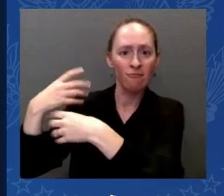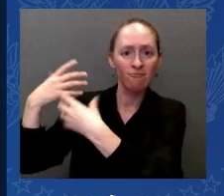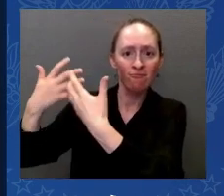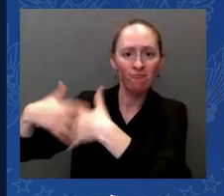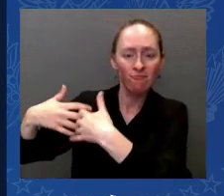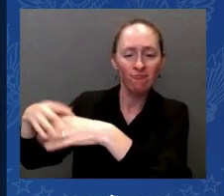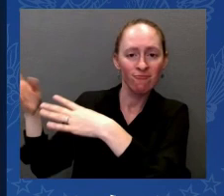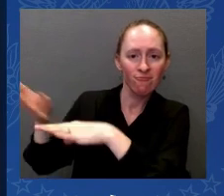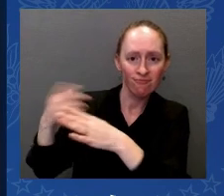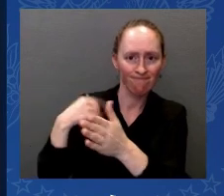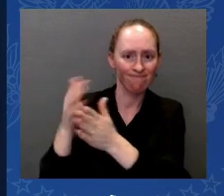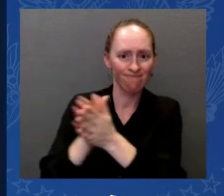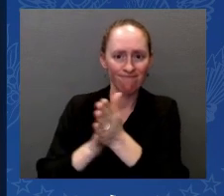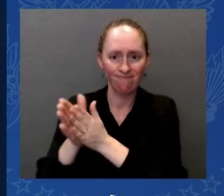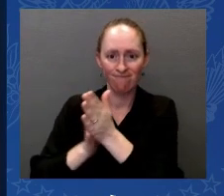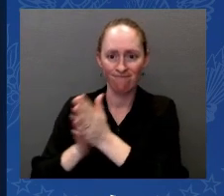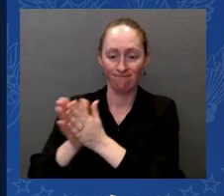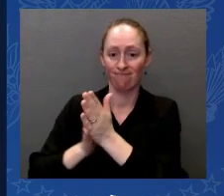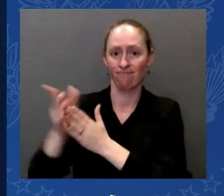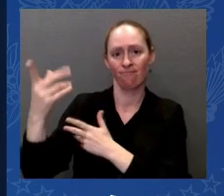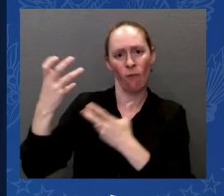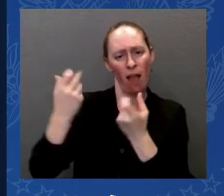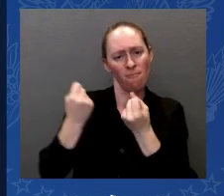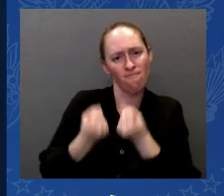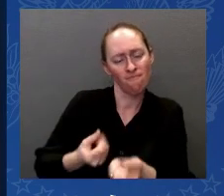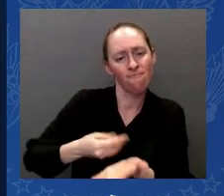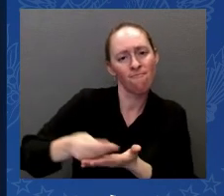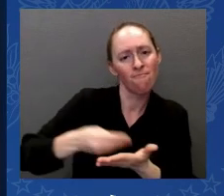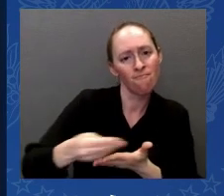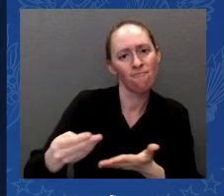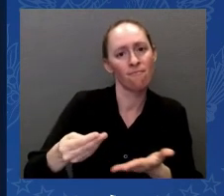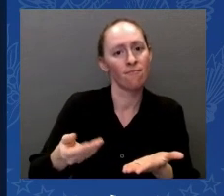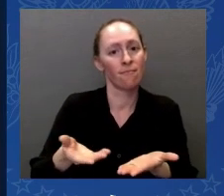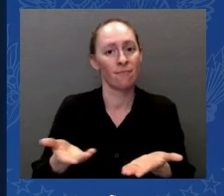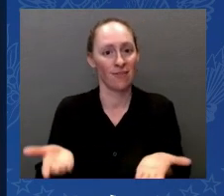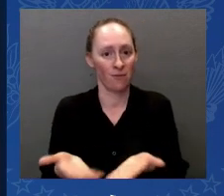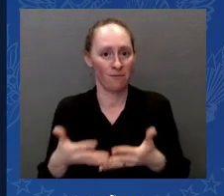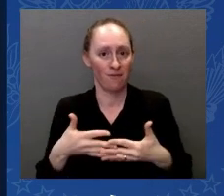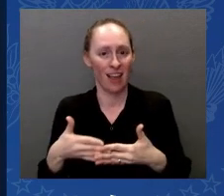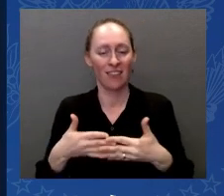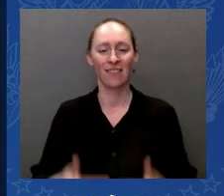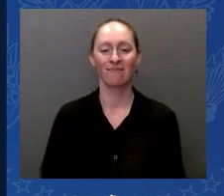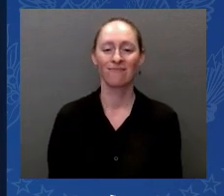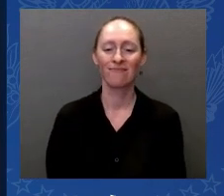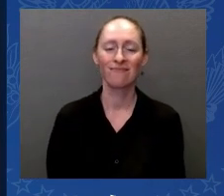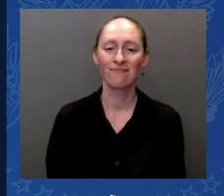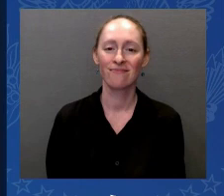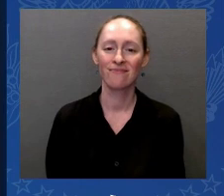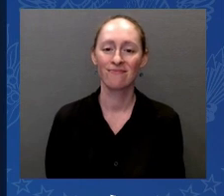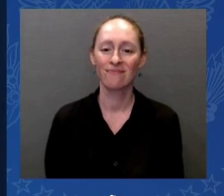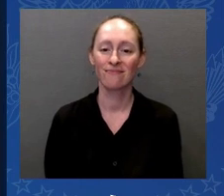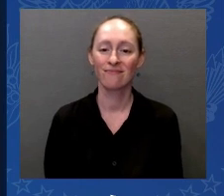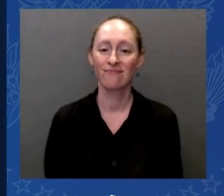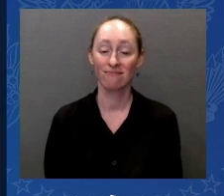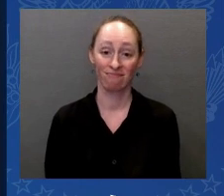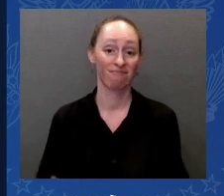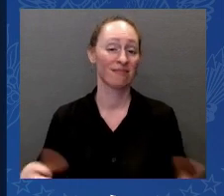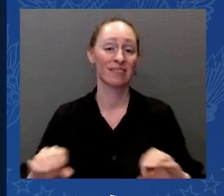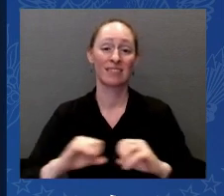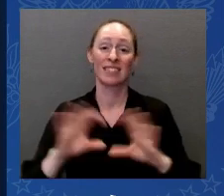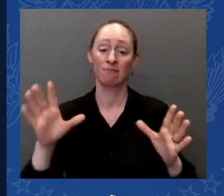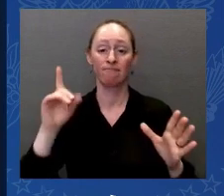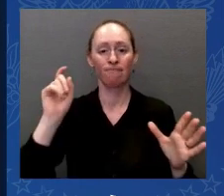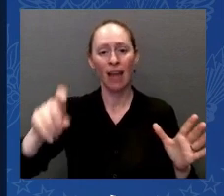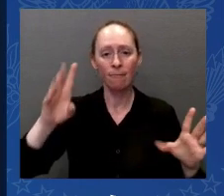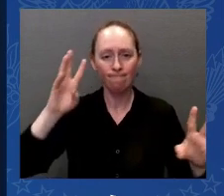And up until now, it really has been a need for much greater innovation to put the effort in to really